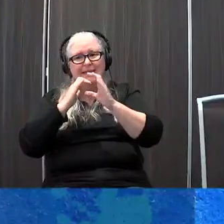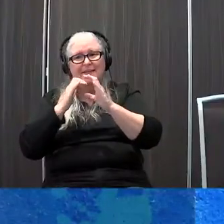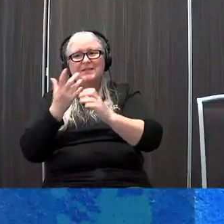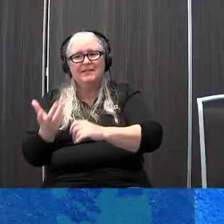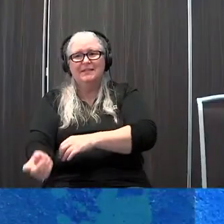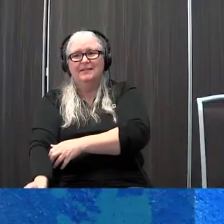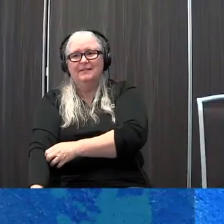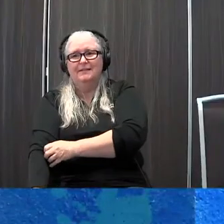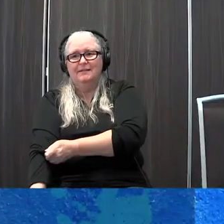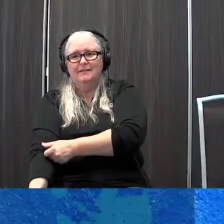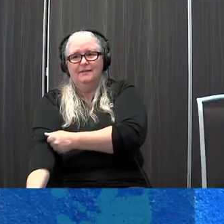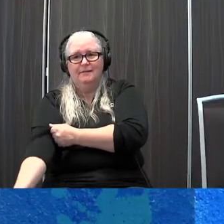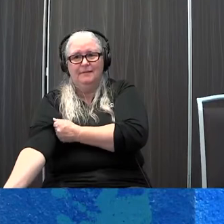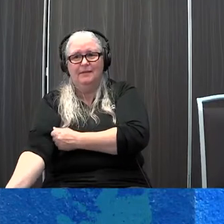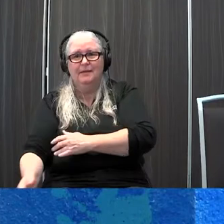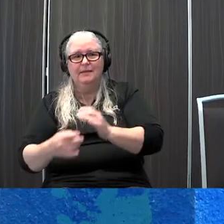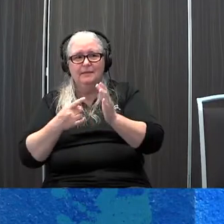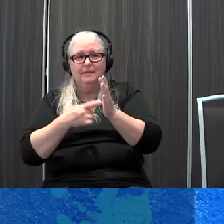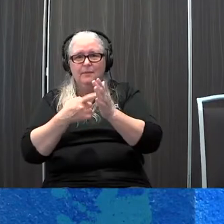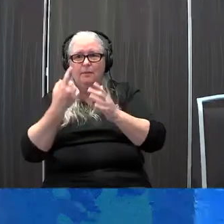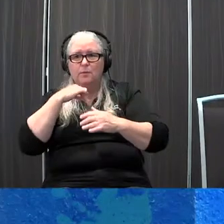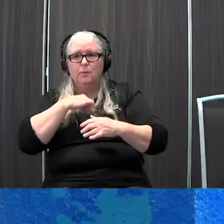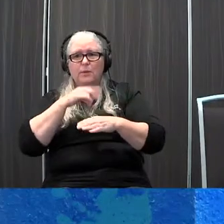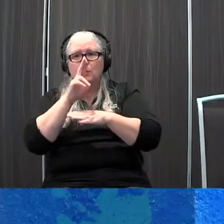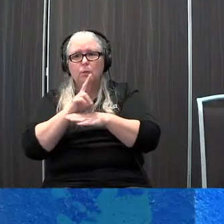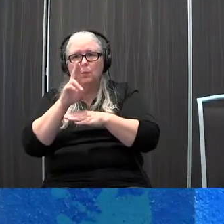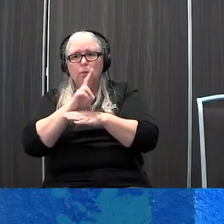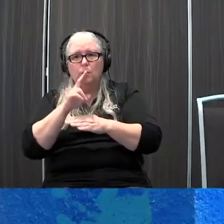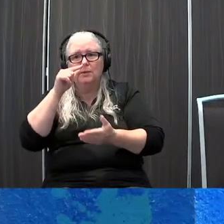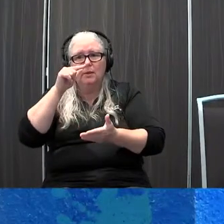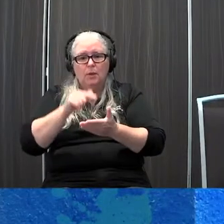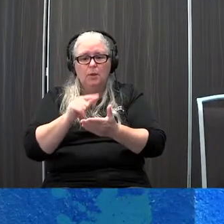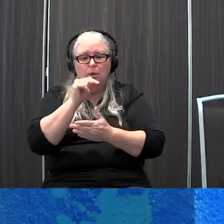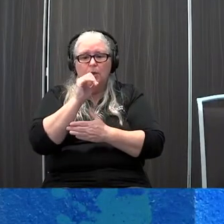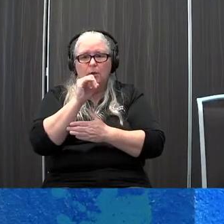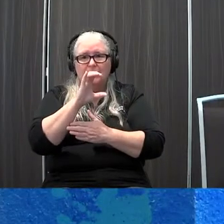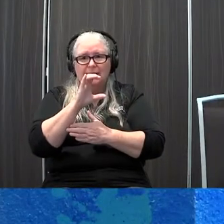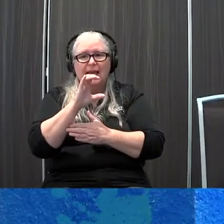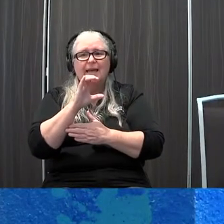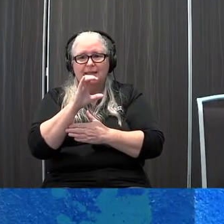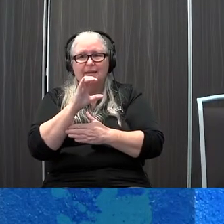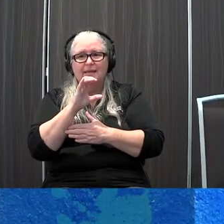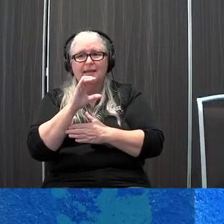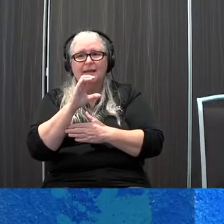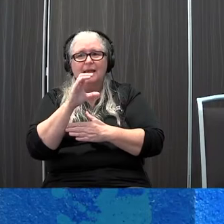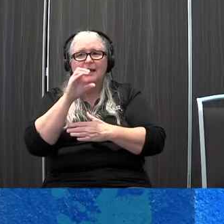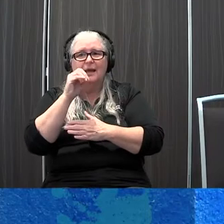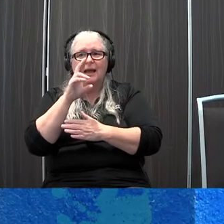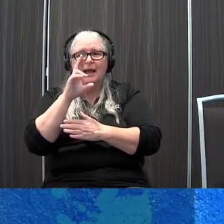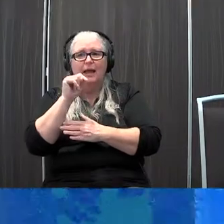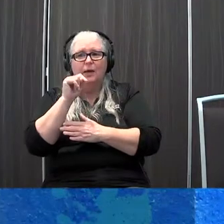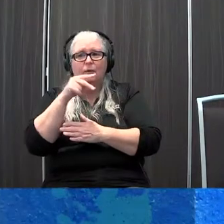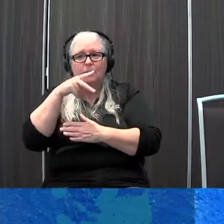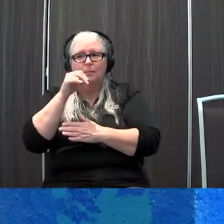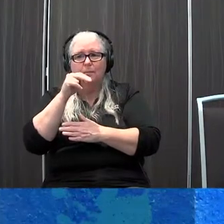another thing that we sometimes use are low-tech voice output devices and these devices are